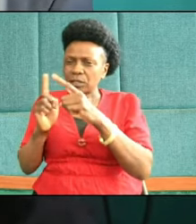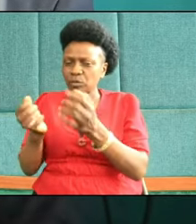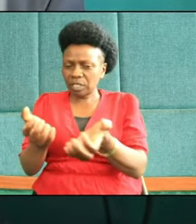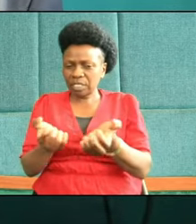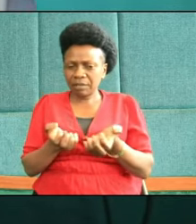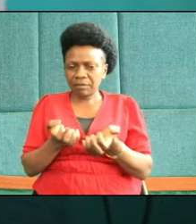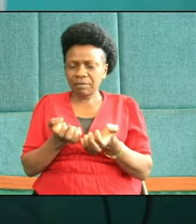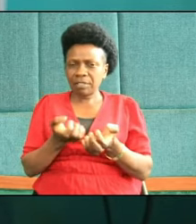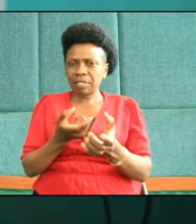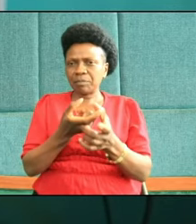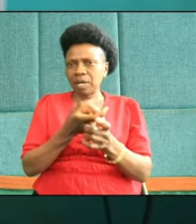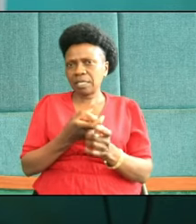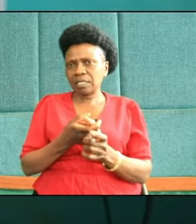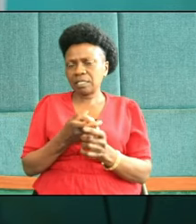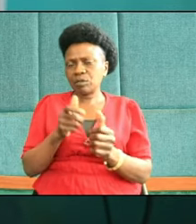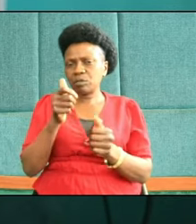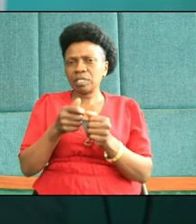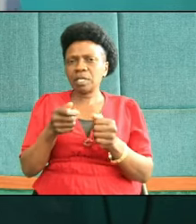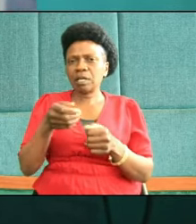Lord has prepared for us.